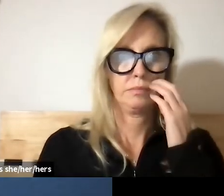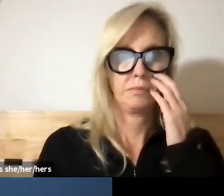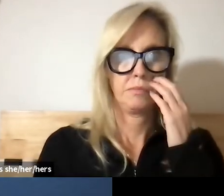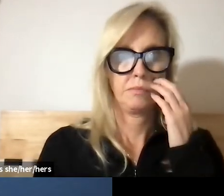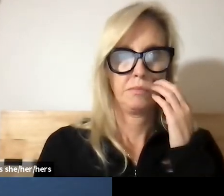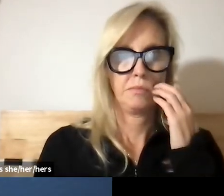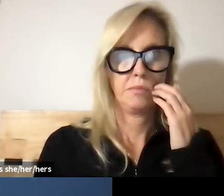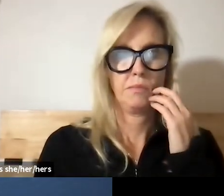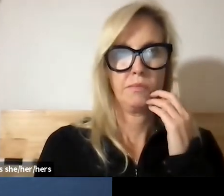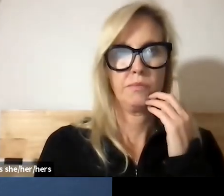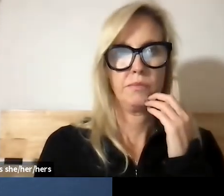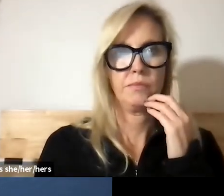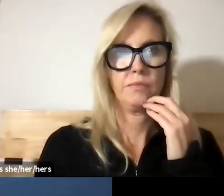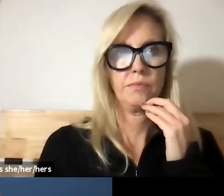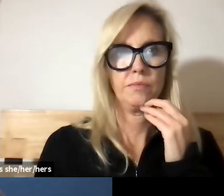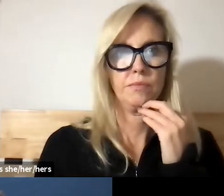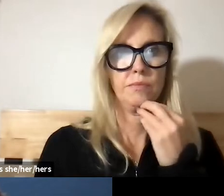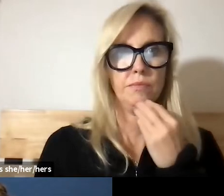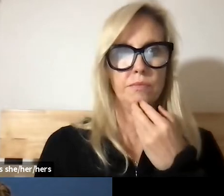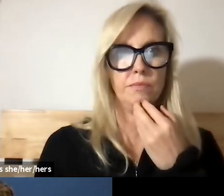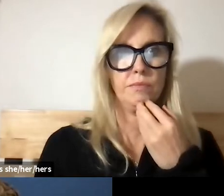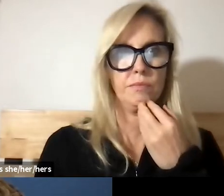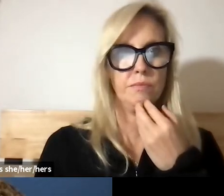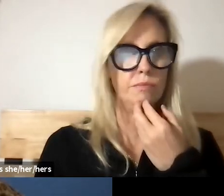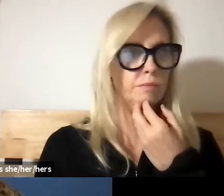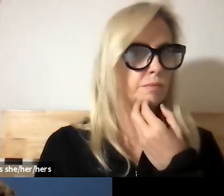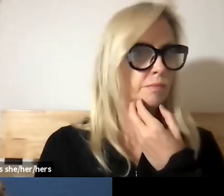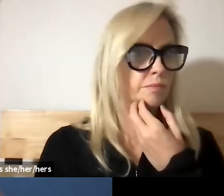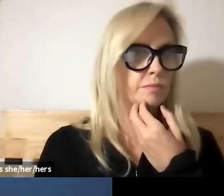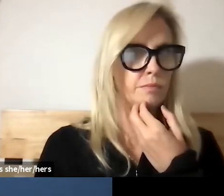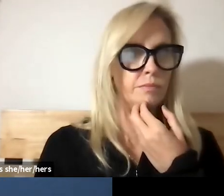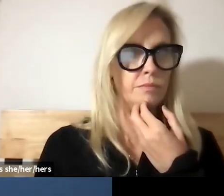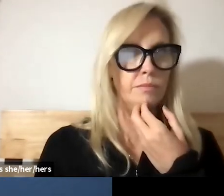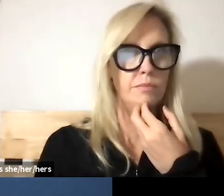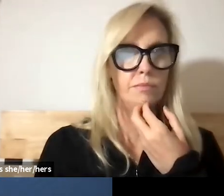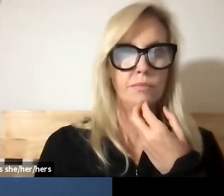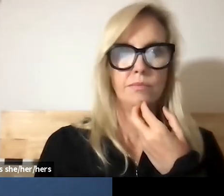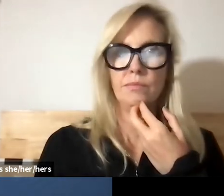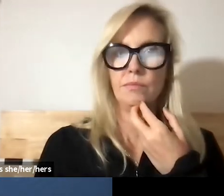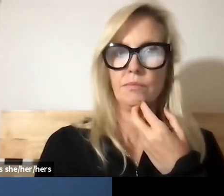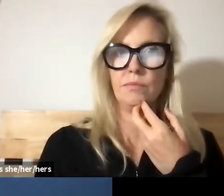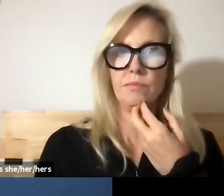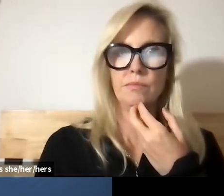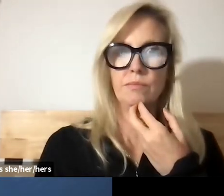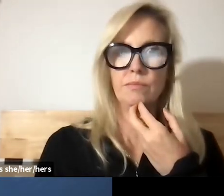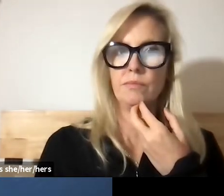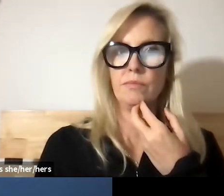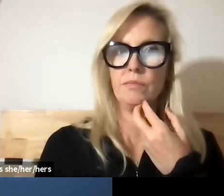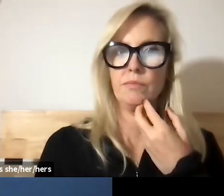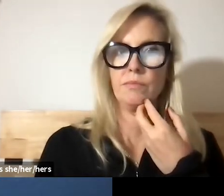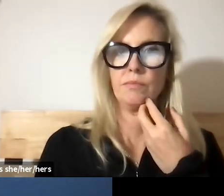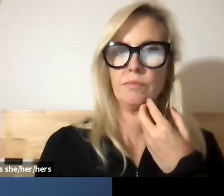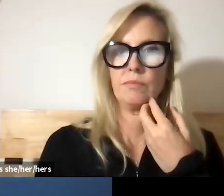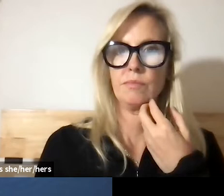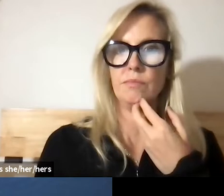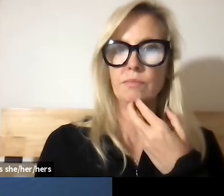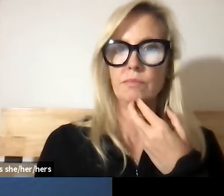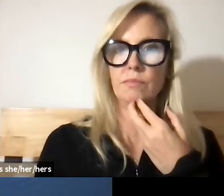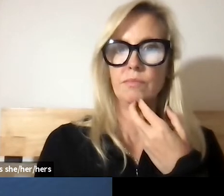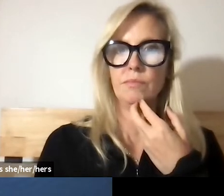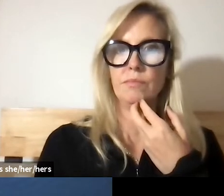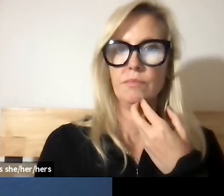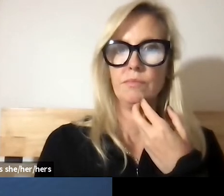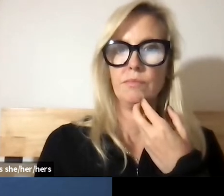we have technical assistance from the state and also all of it is done in the hopes of improving outcomes for students so you'll hear more about that today